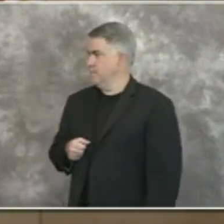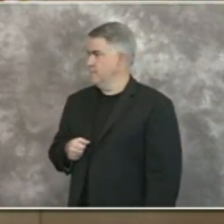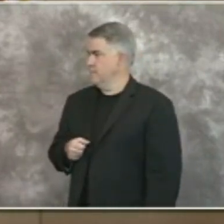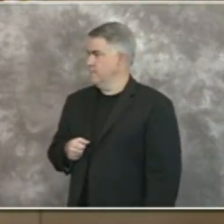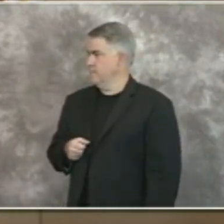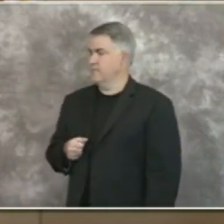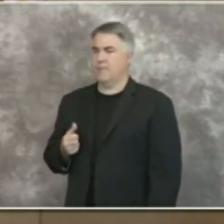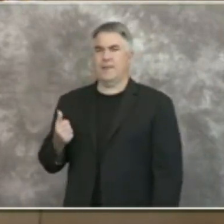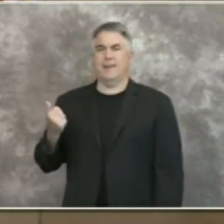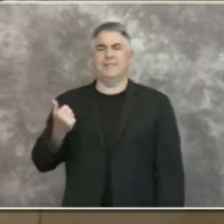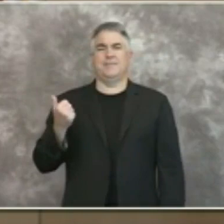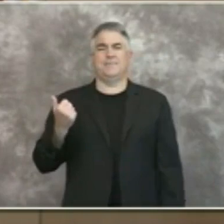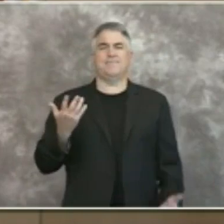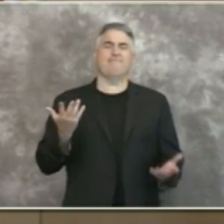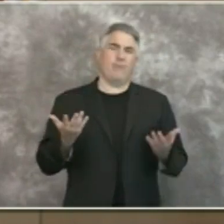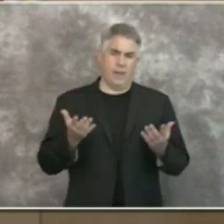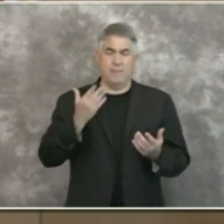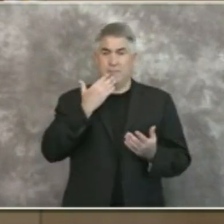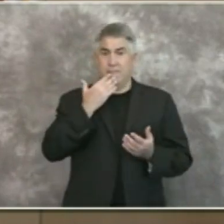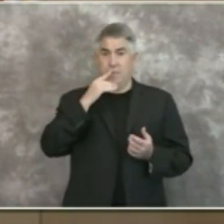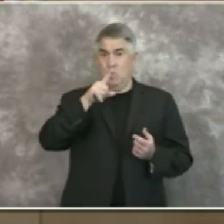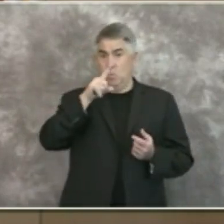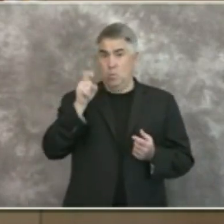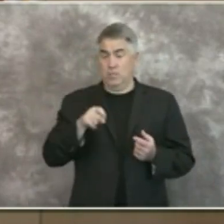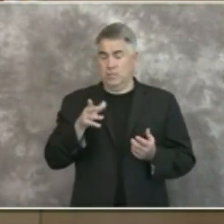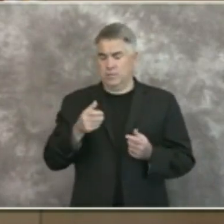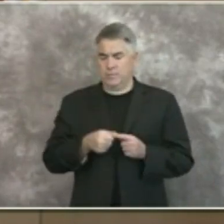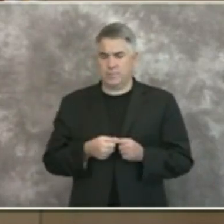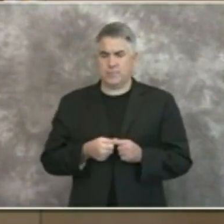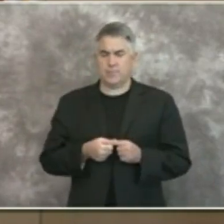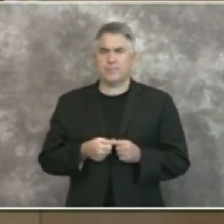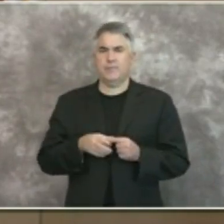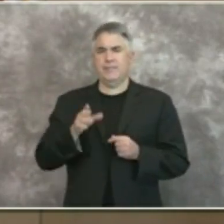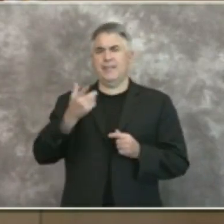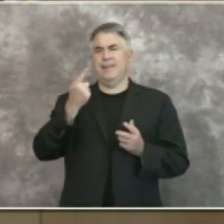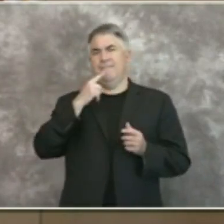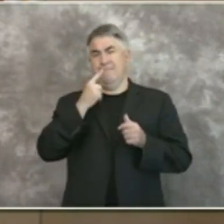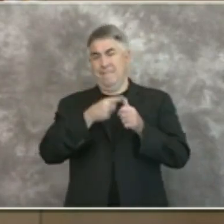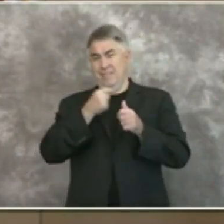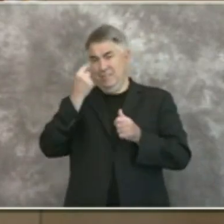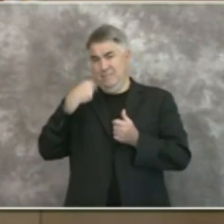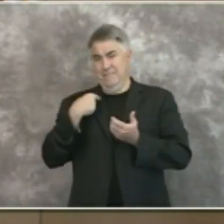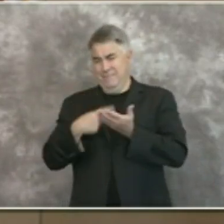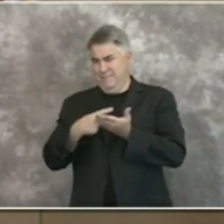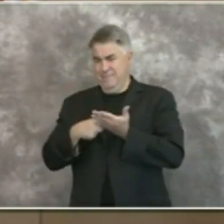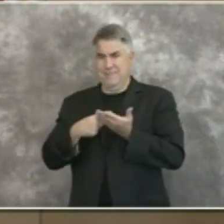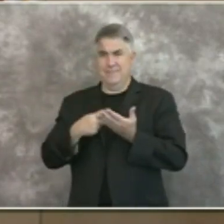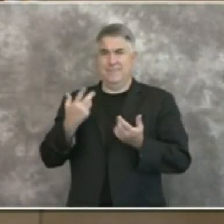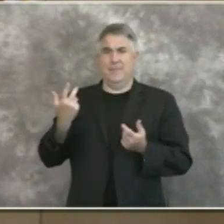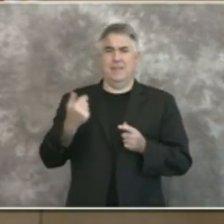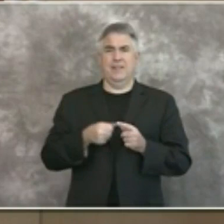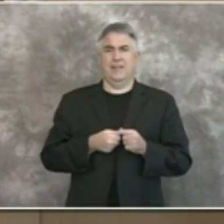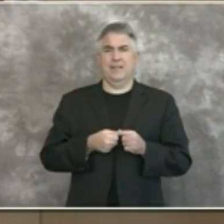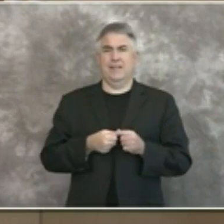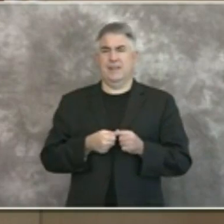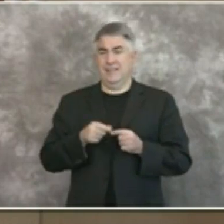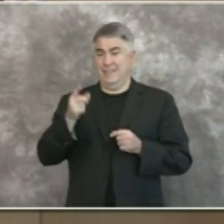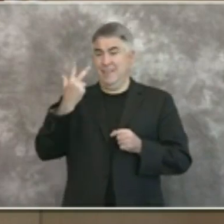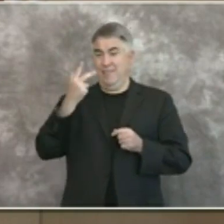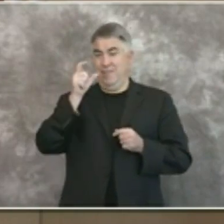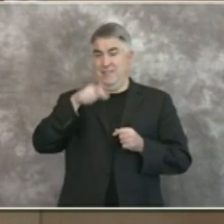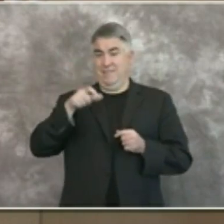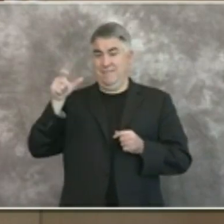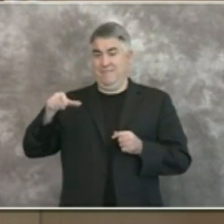well thank you uh again for your question so the first criteria the first trigger one of those three